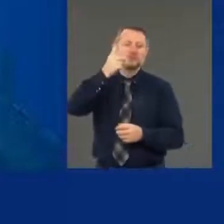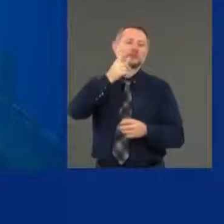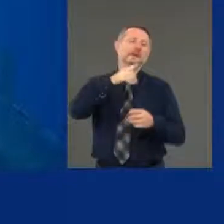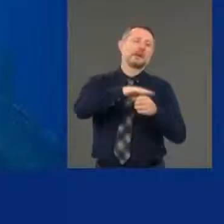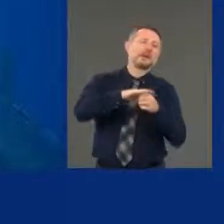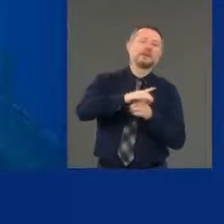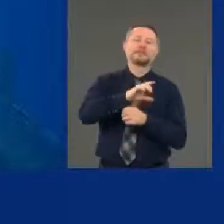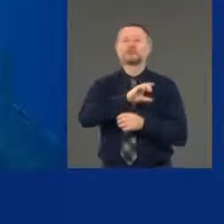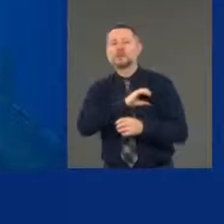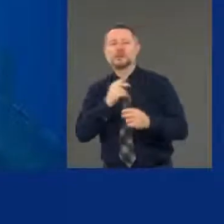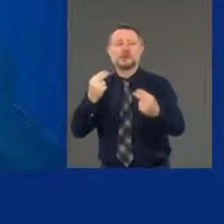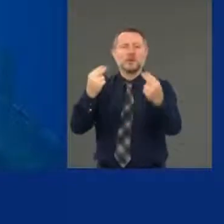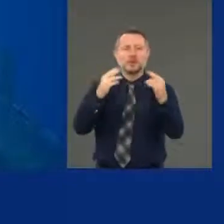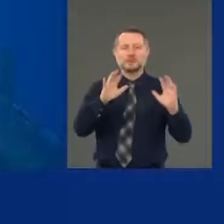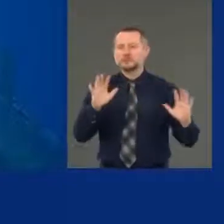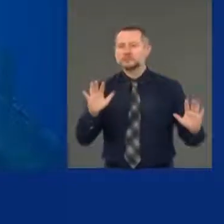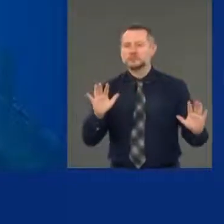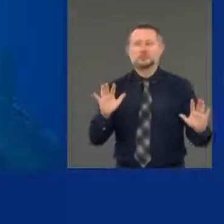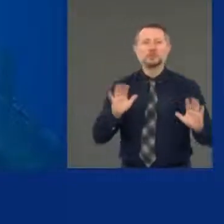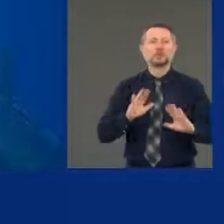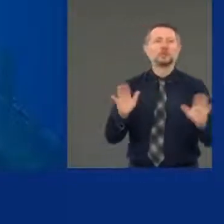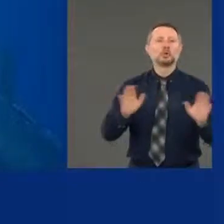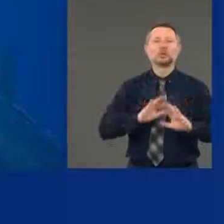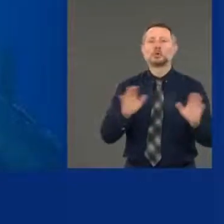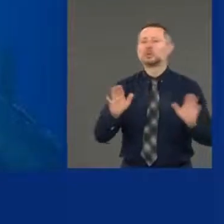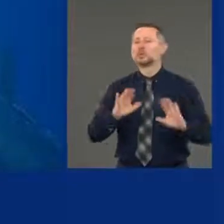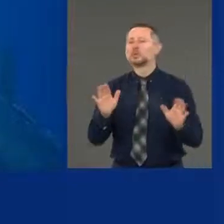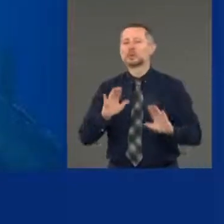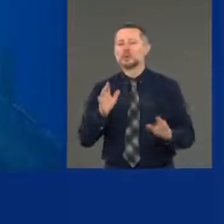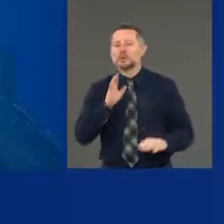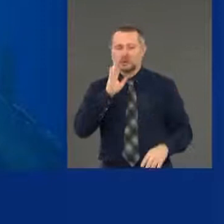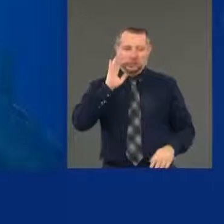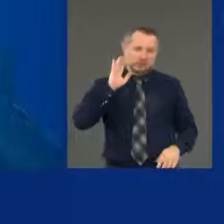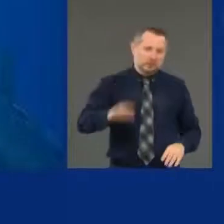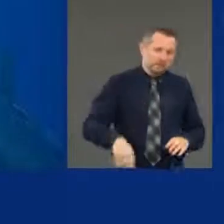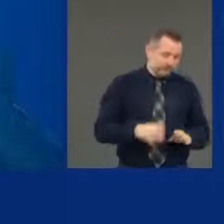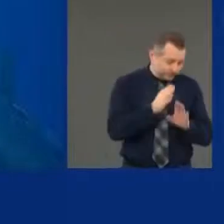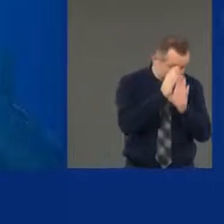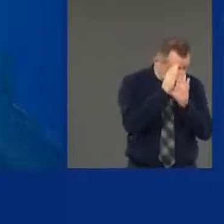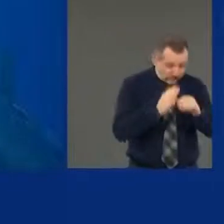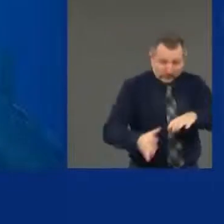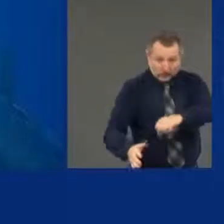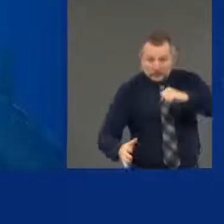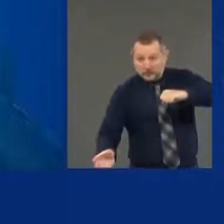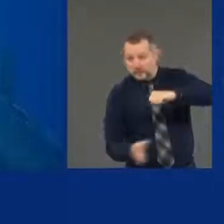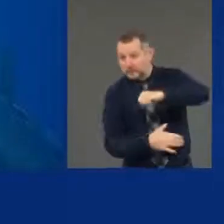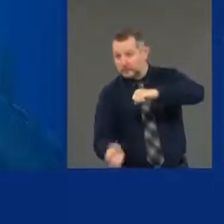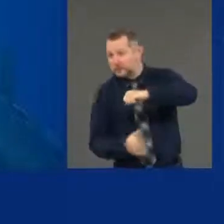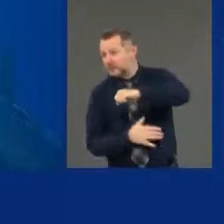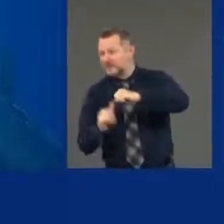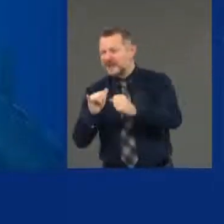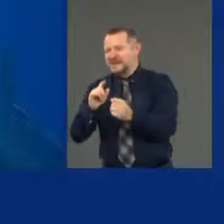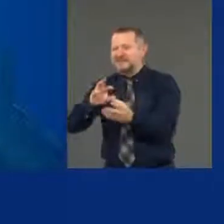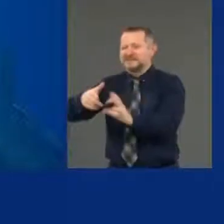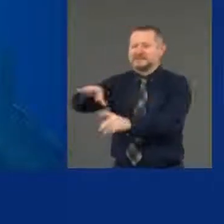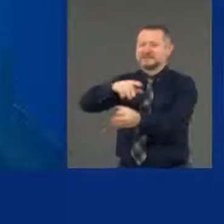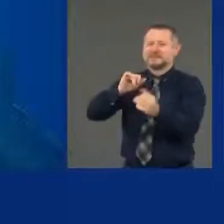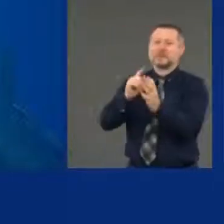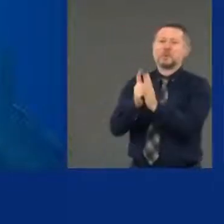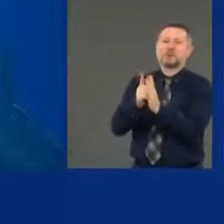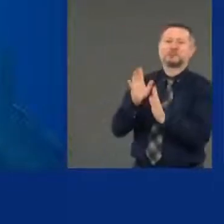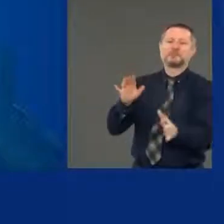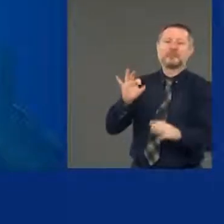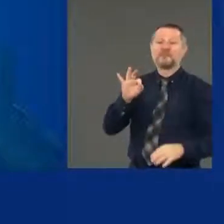Don't dismiss this as an issue of the moment. Well, this is just about Mr. Floyd's murder. No, it's not.